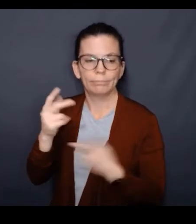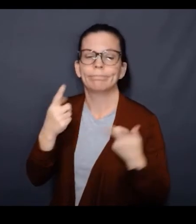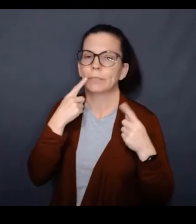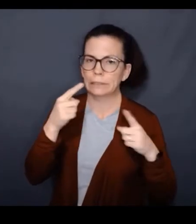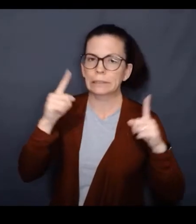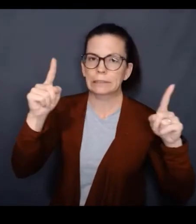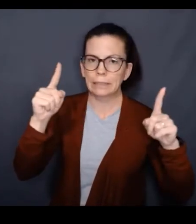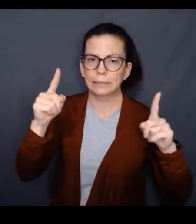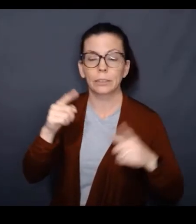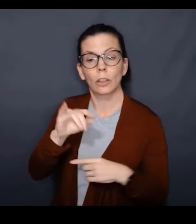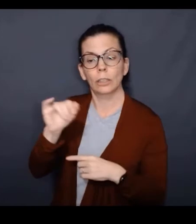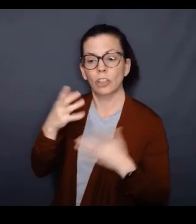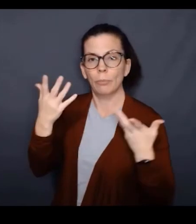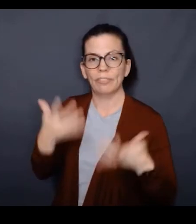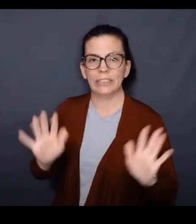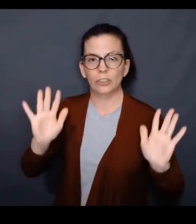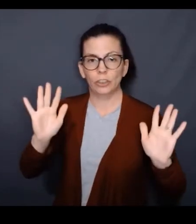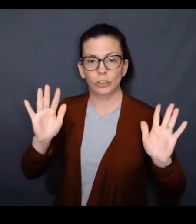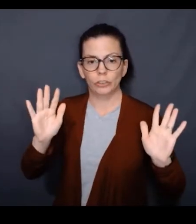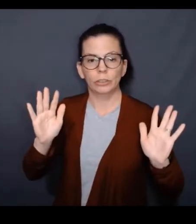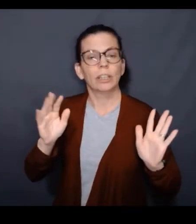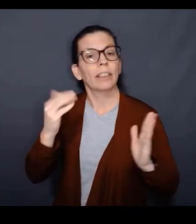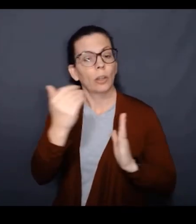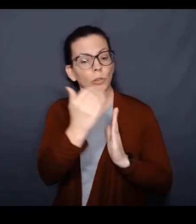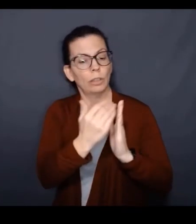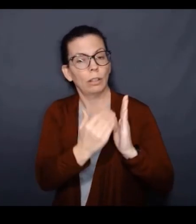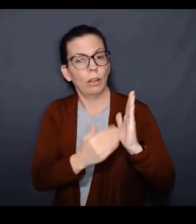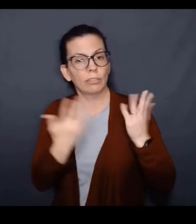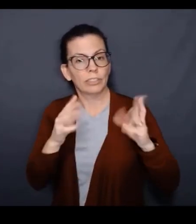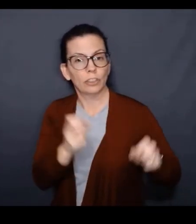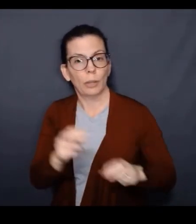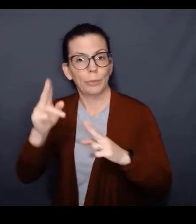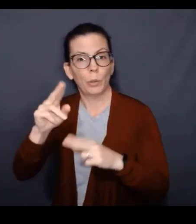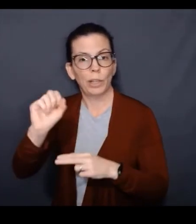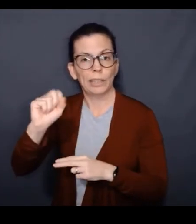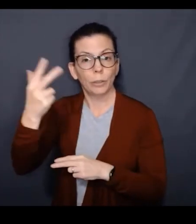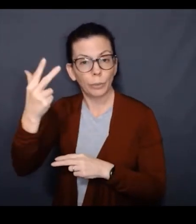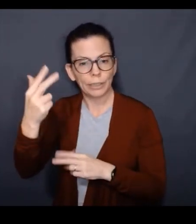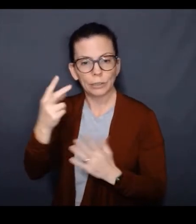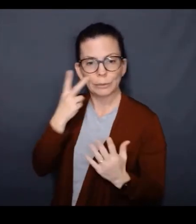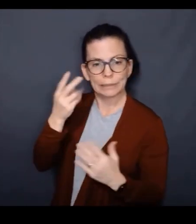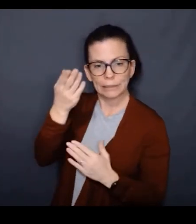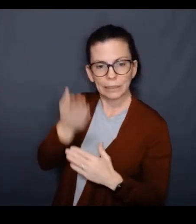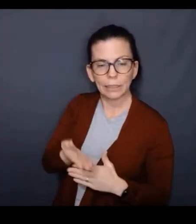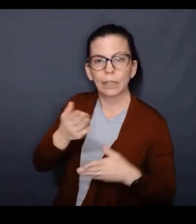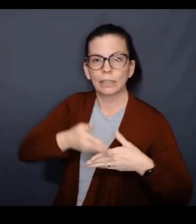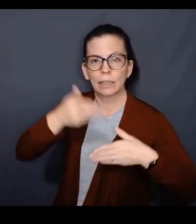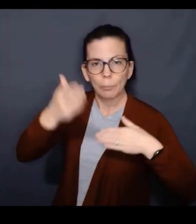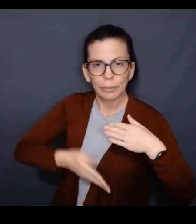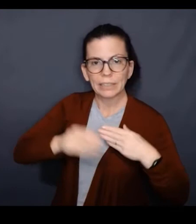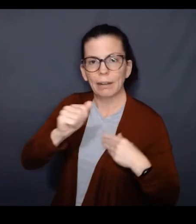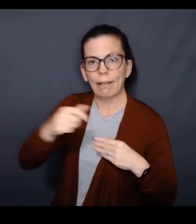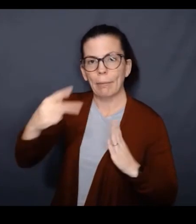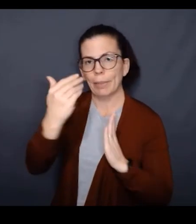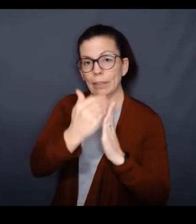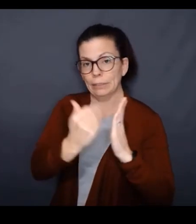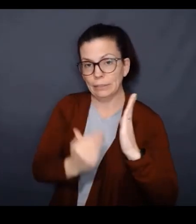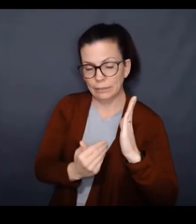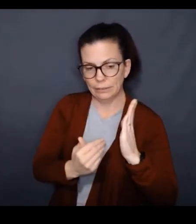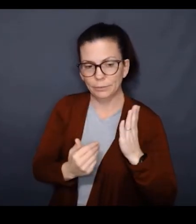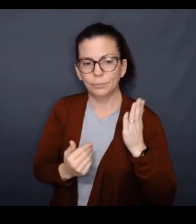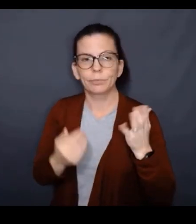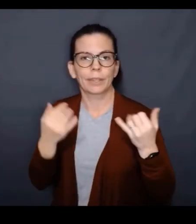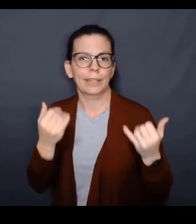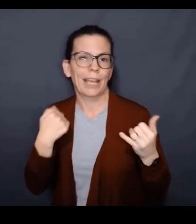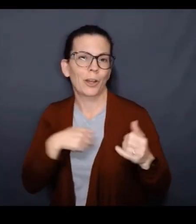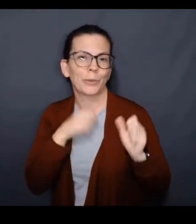job run command, we can see that the state is now success, so the job is all finished. Those logs have all been uploaded to S3. You can see